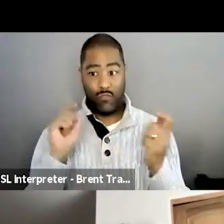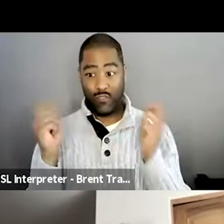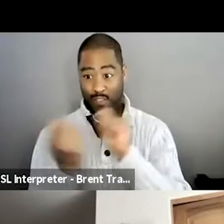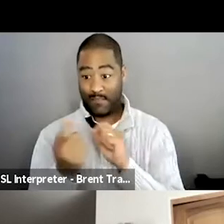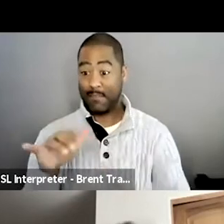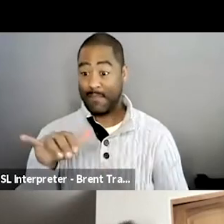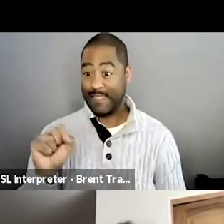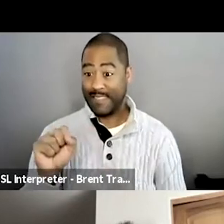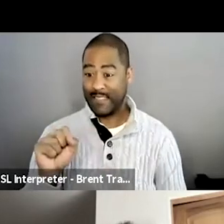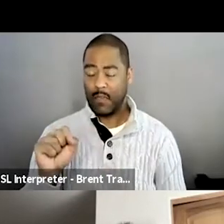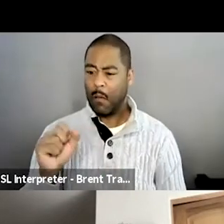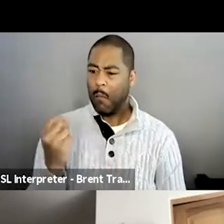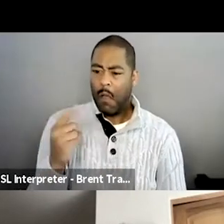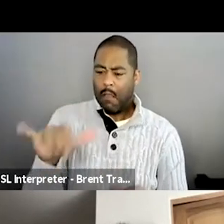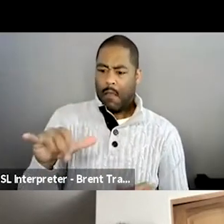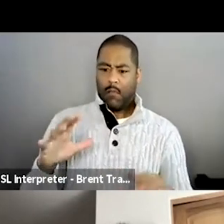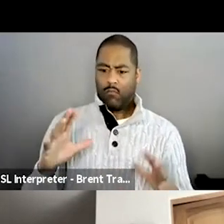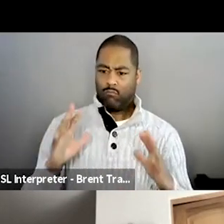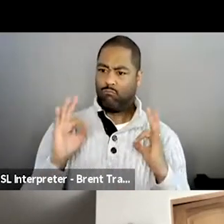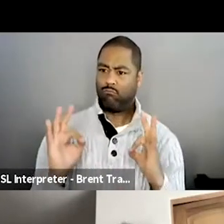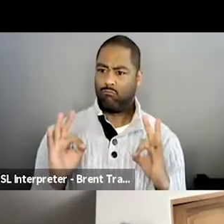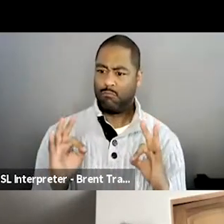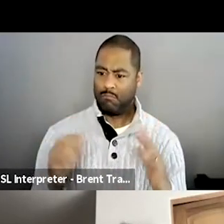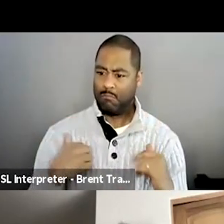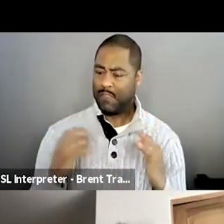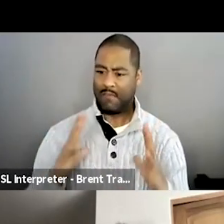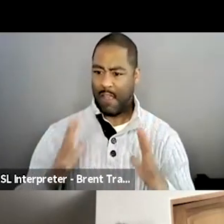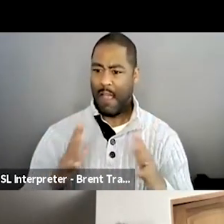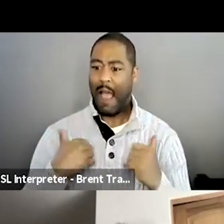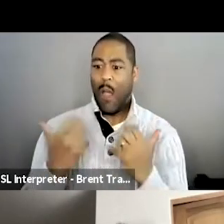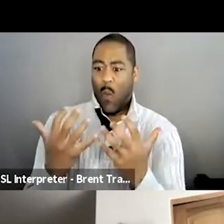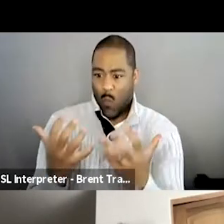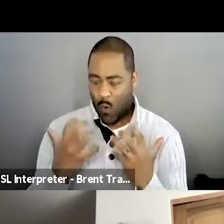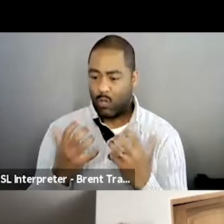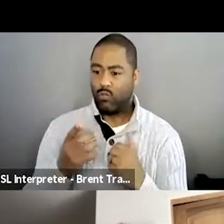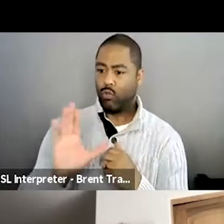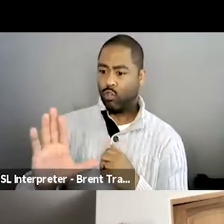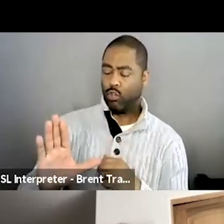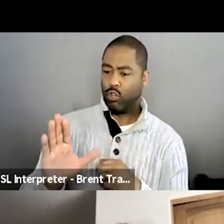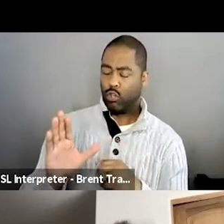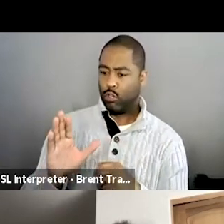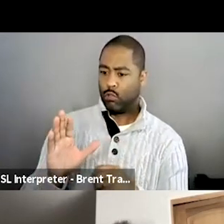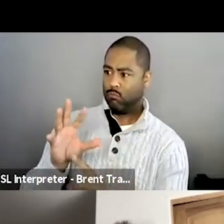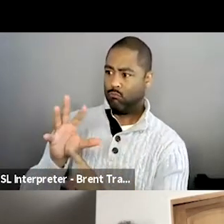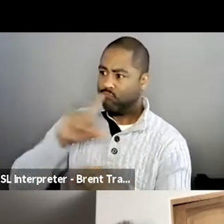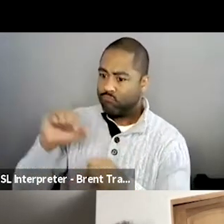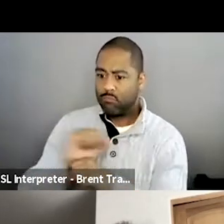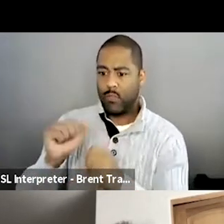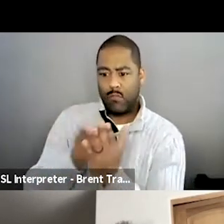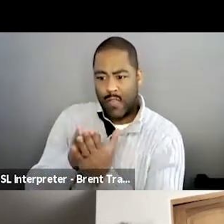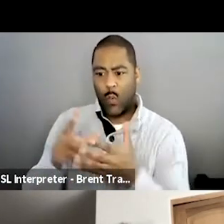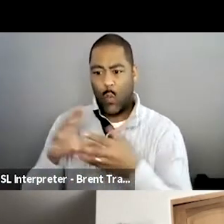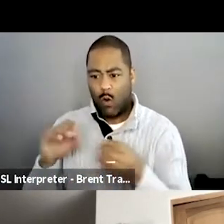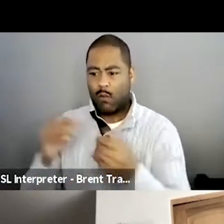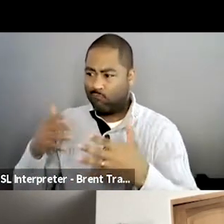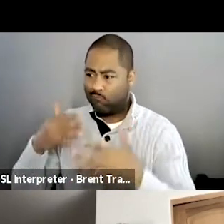I wanted her to be able to go to college and just put to fulfill these dreams of hers that I knew that she would just take down one at a time and